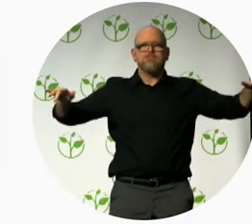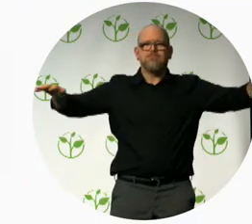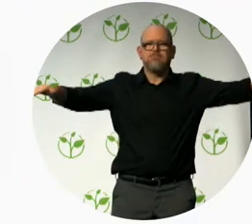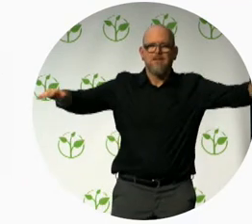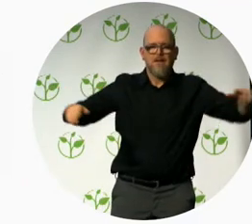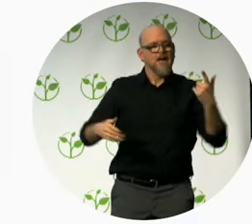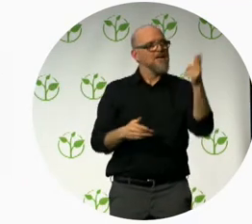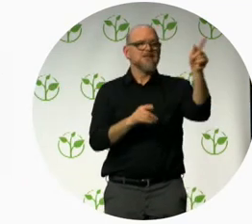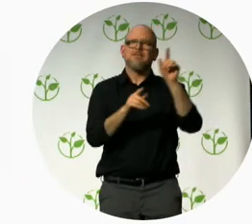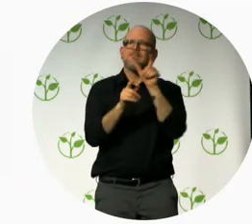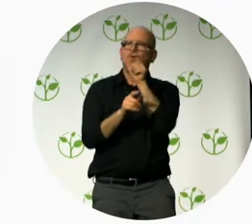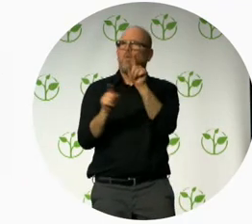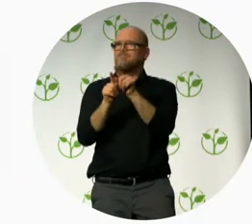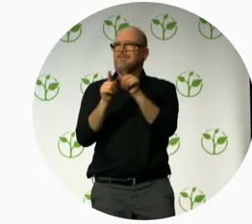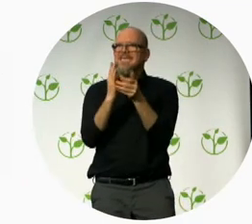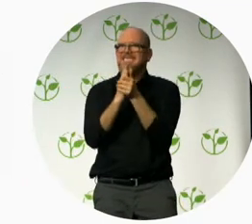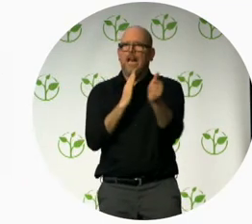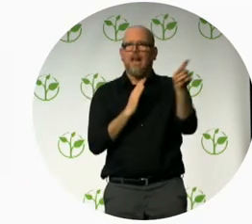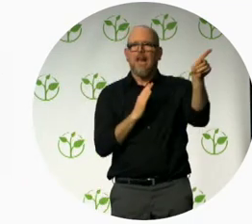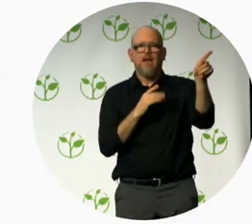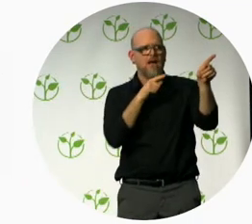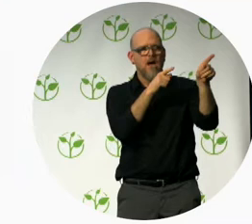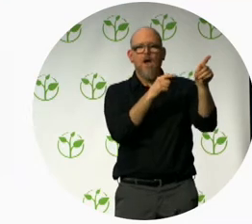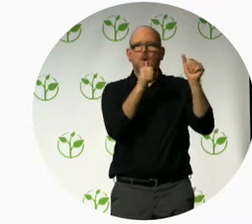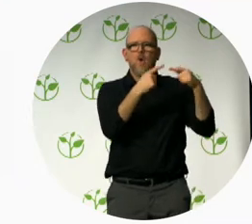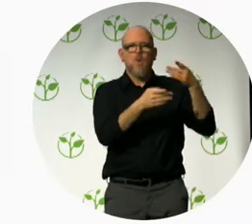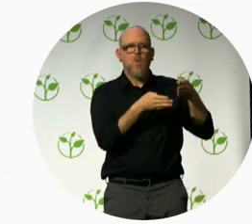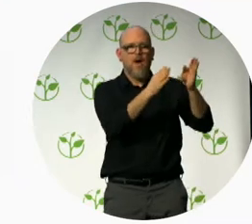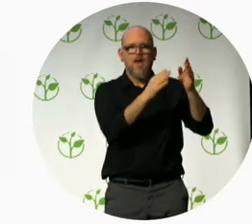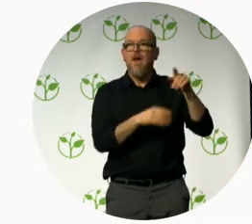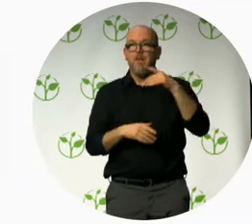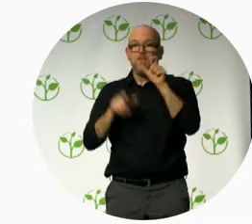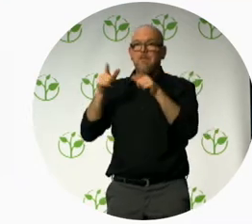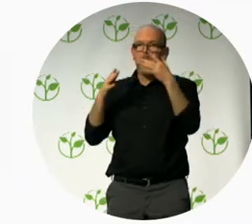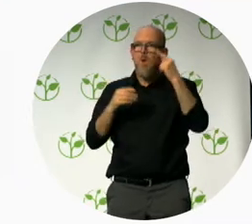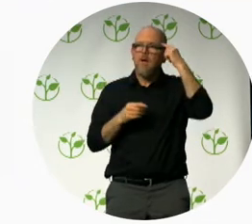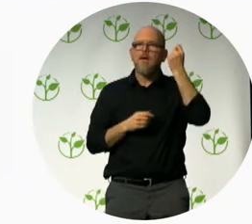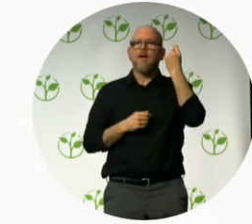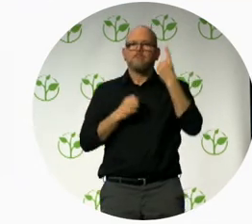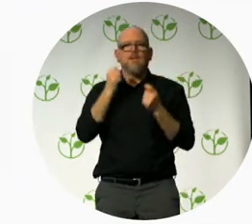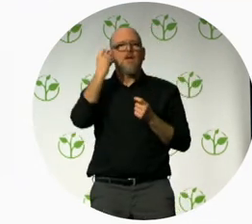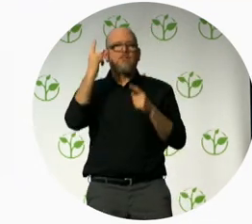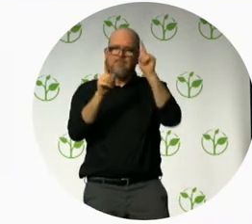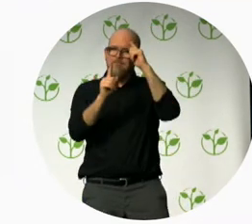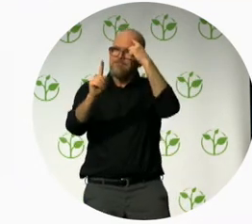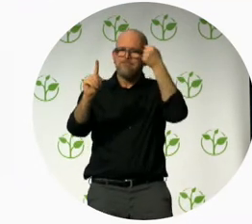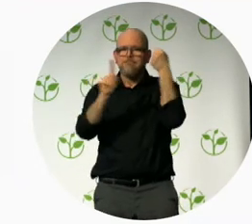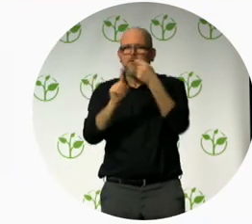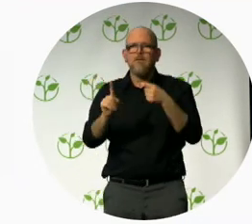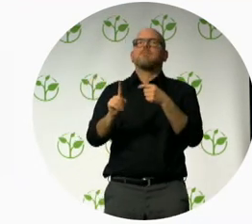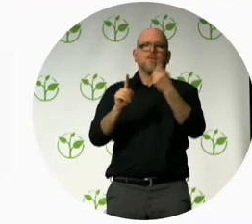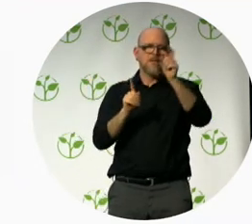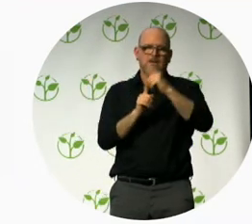We have learned and understood that we should focus on large organizations like ministries, municipalities, businesses